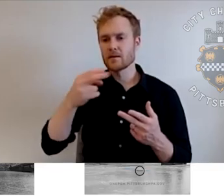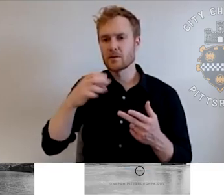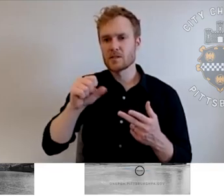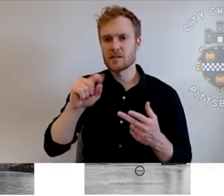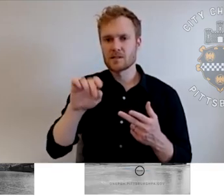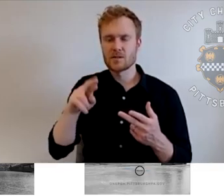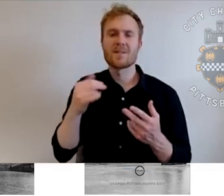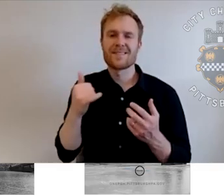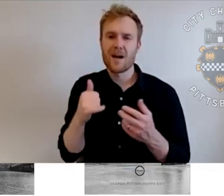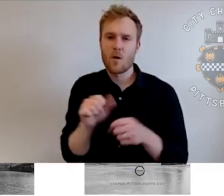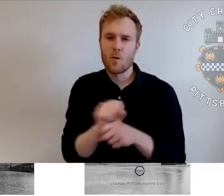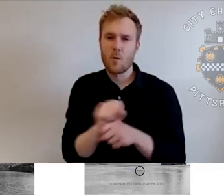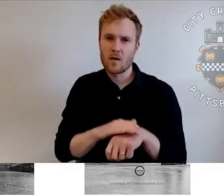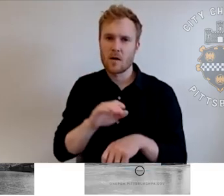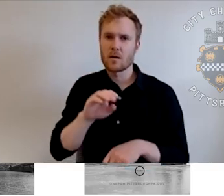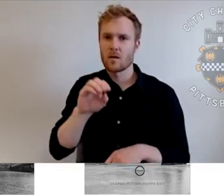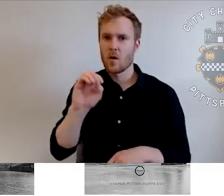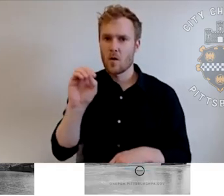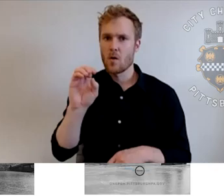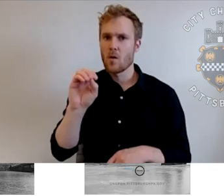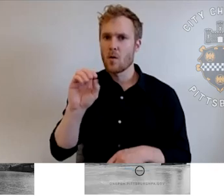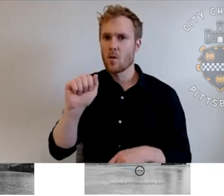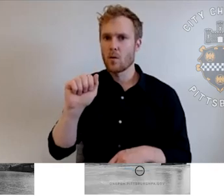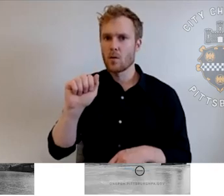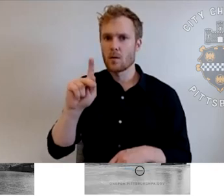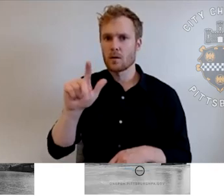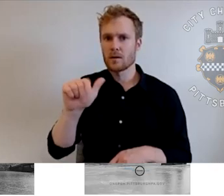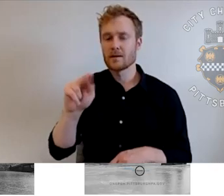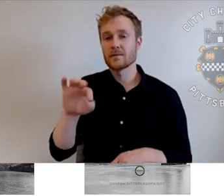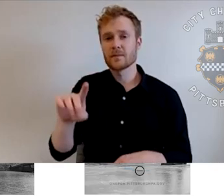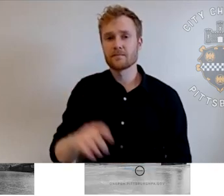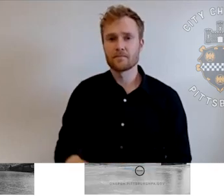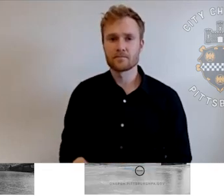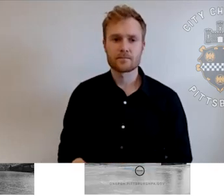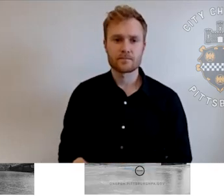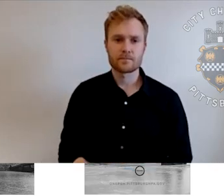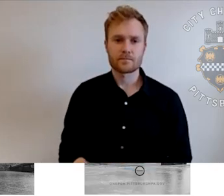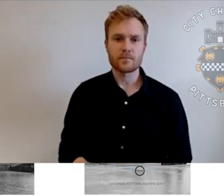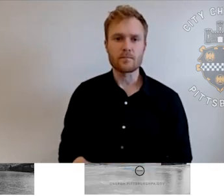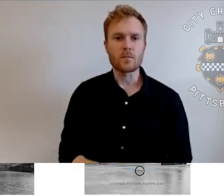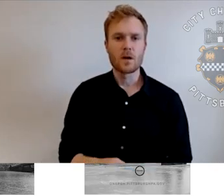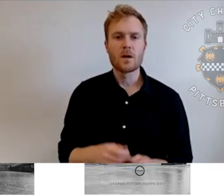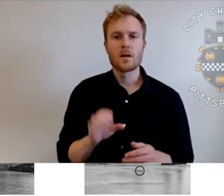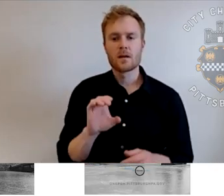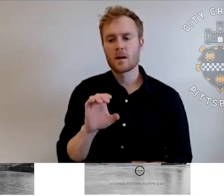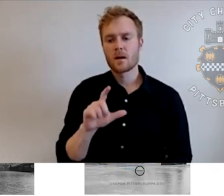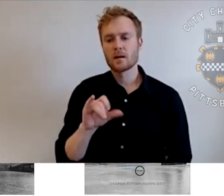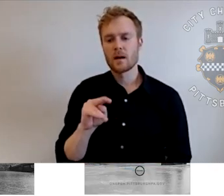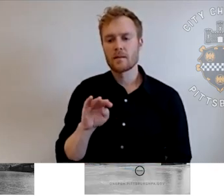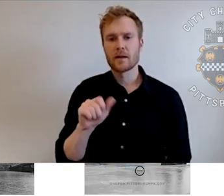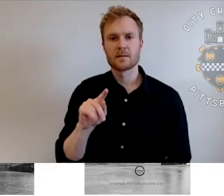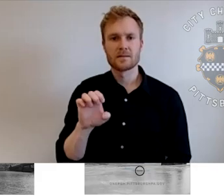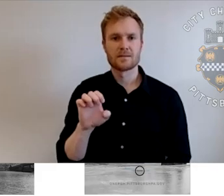also, um, ways to influence, influence parks and open space. And then, um, the climate action plan and,